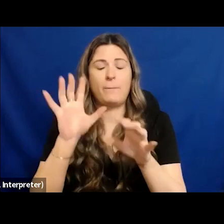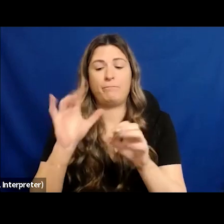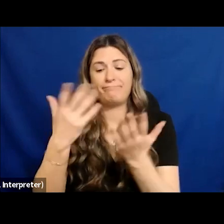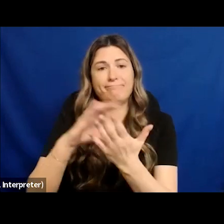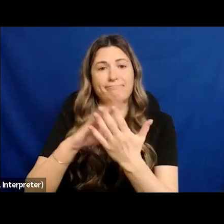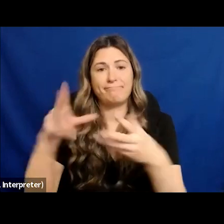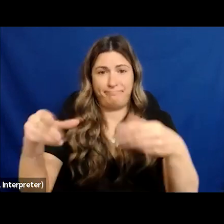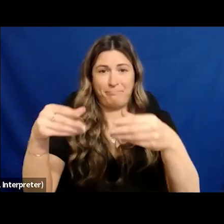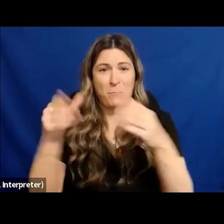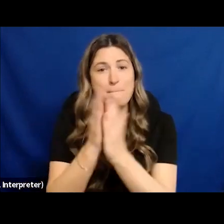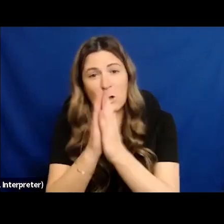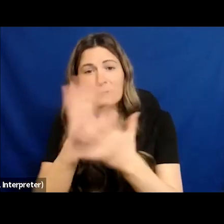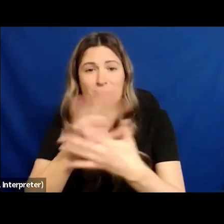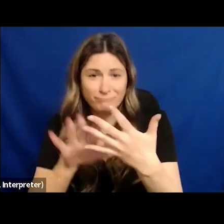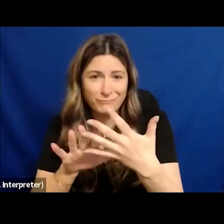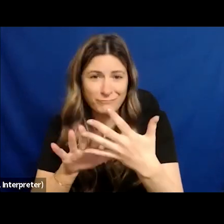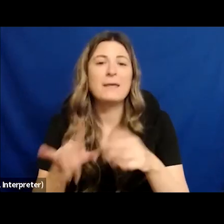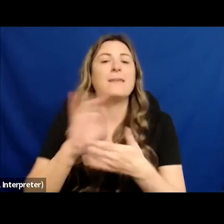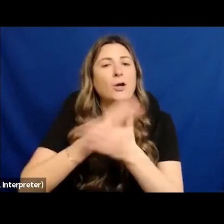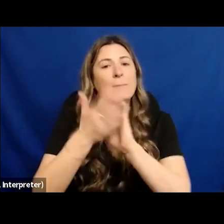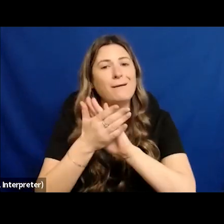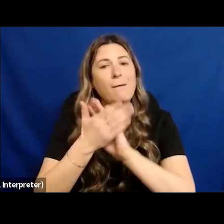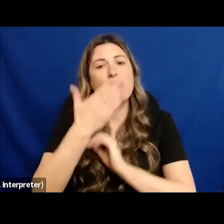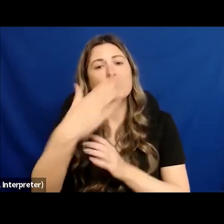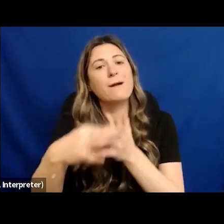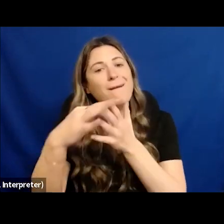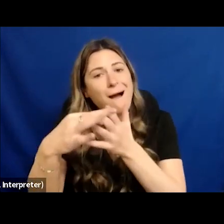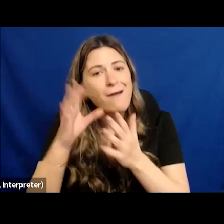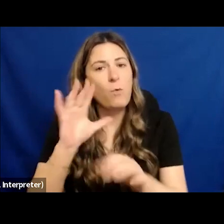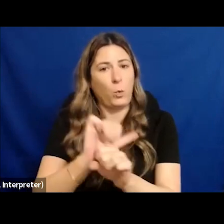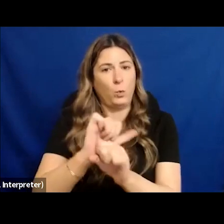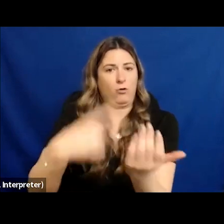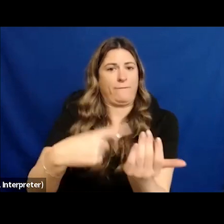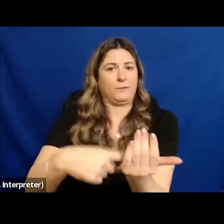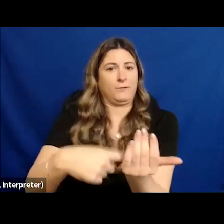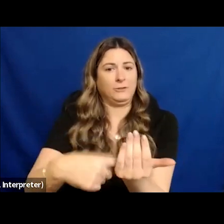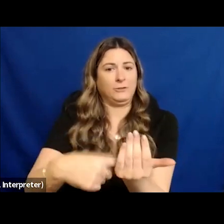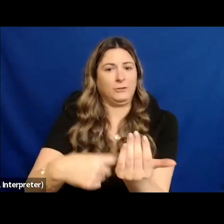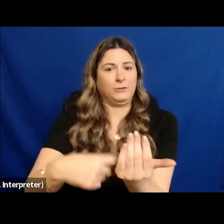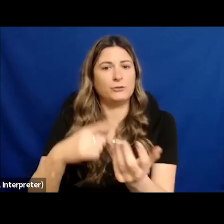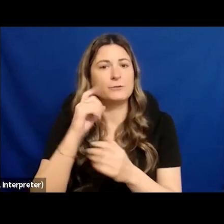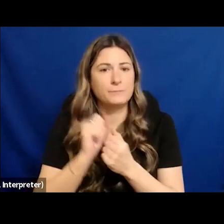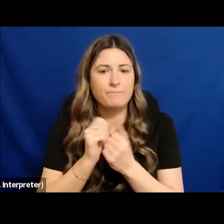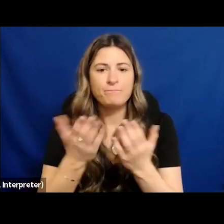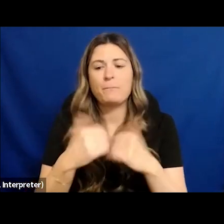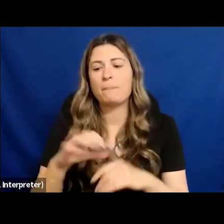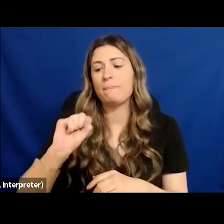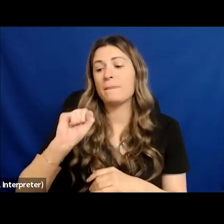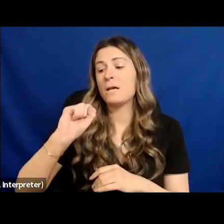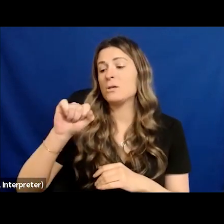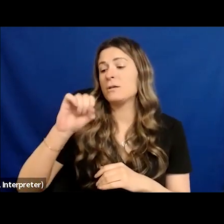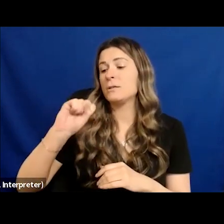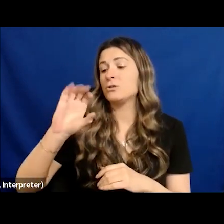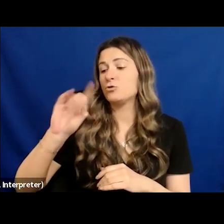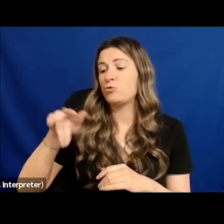ongoing conversation guide within your circle at work. Sophie's a TED speaker, she's founder